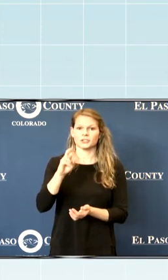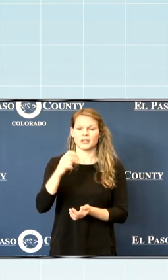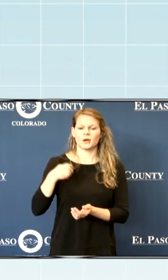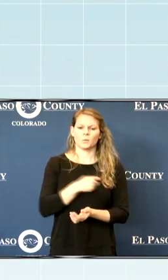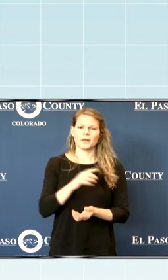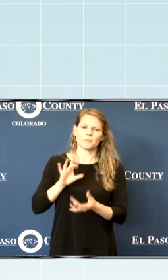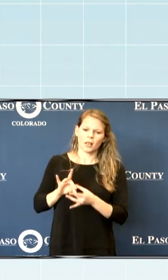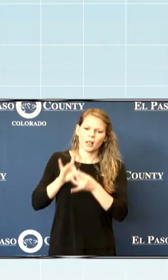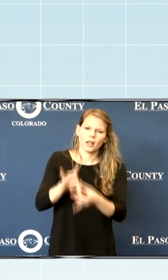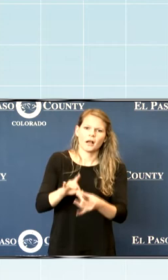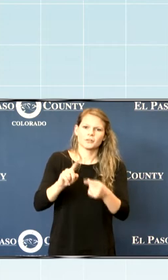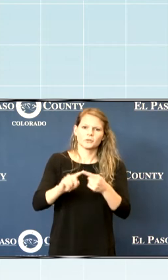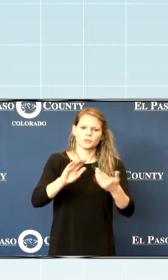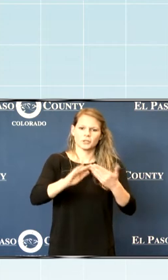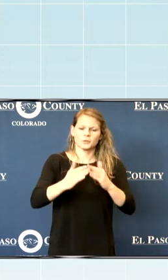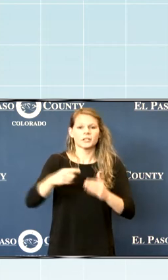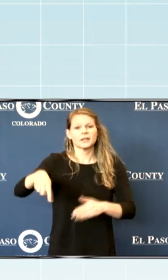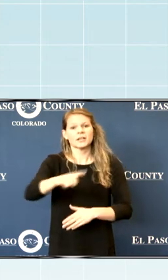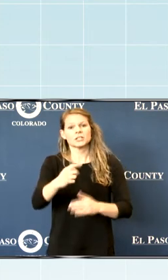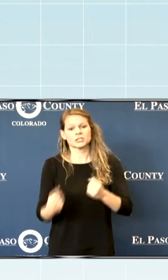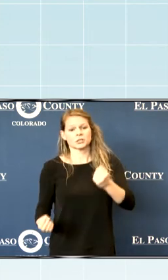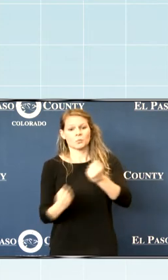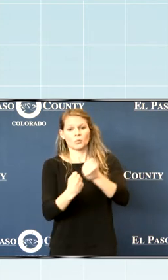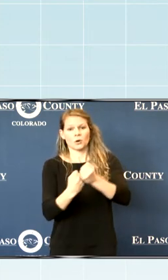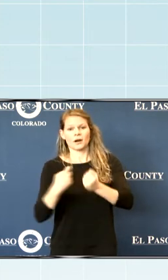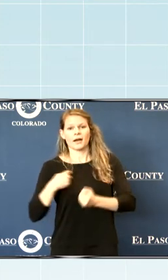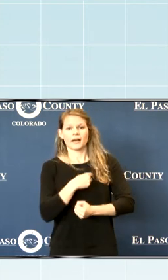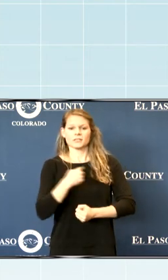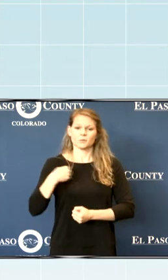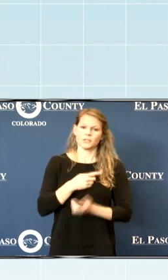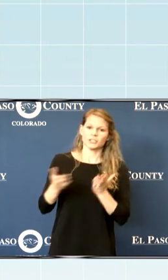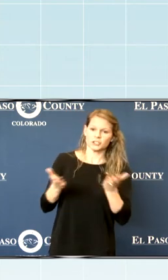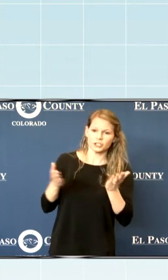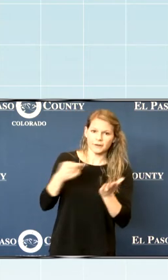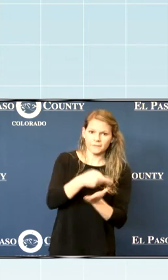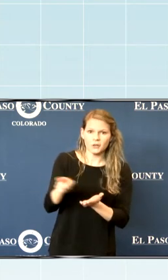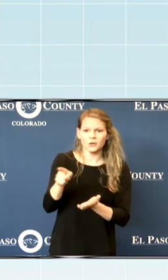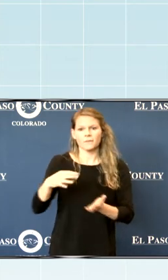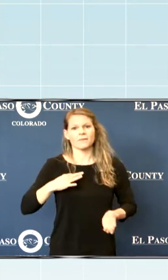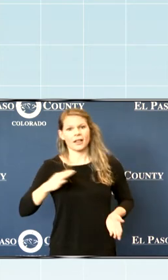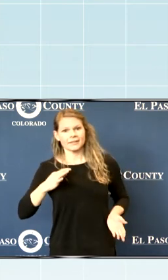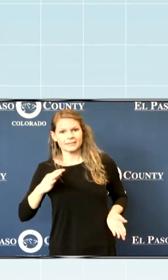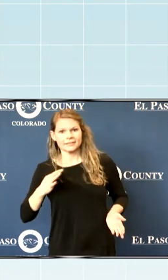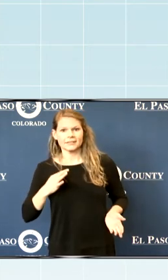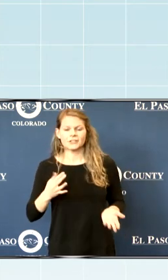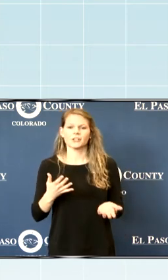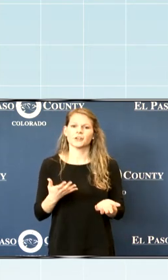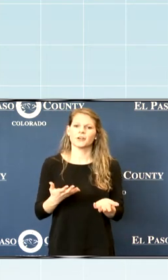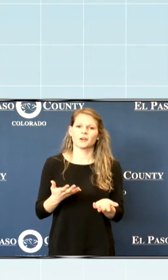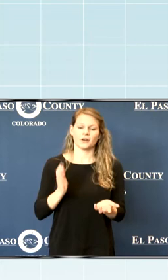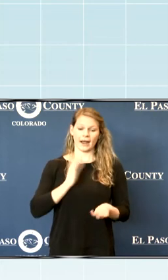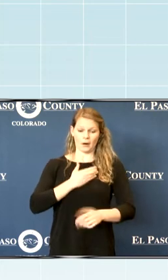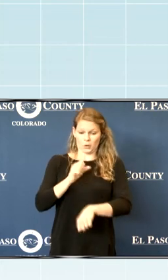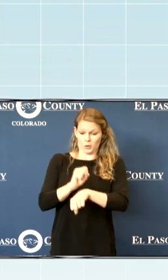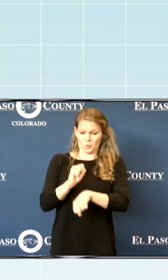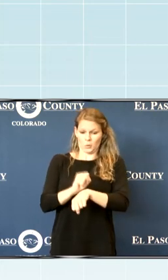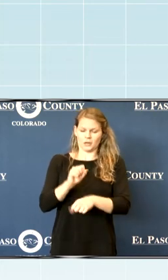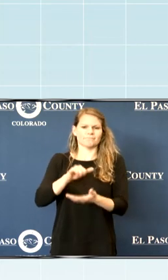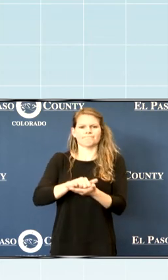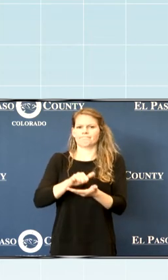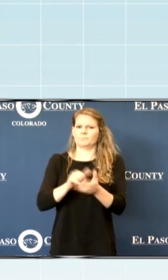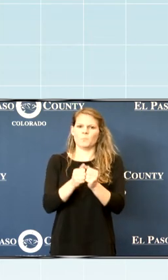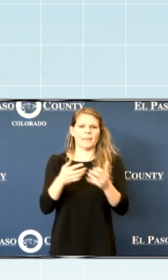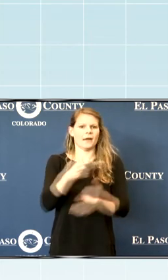You support us. We serve you. You volunteer with us. We cannot do our work without